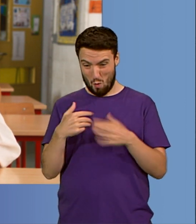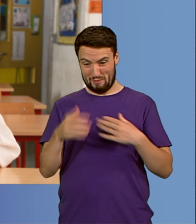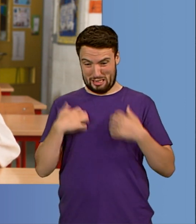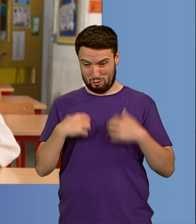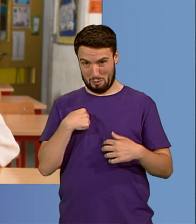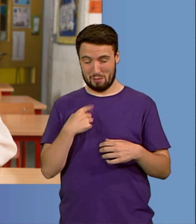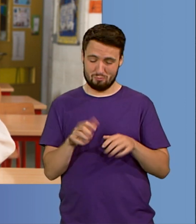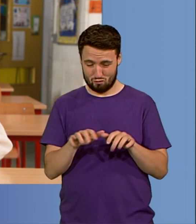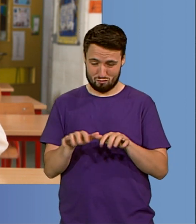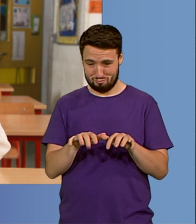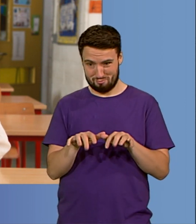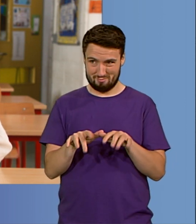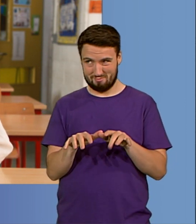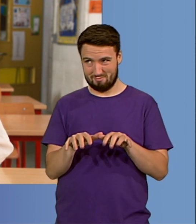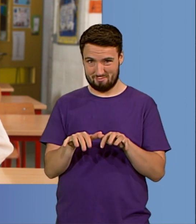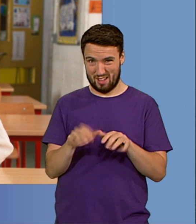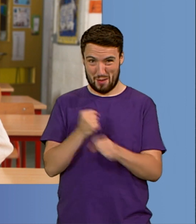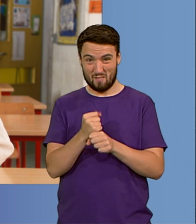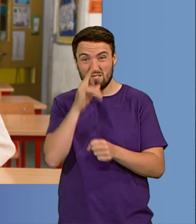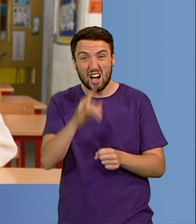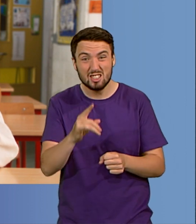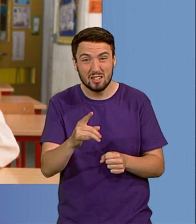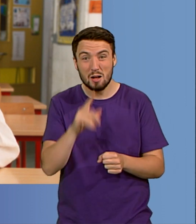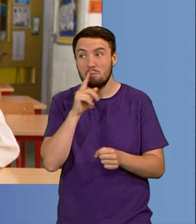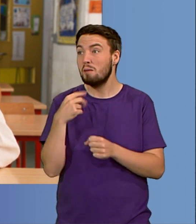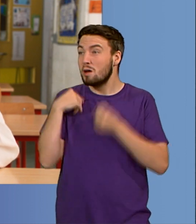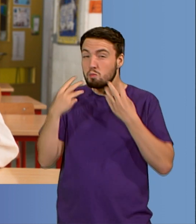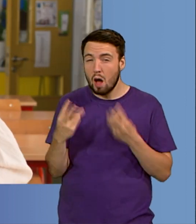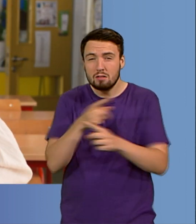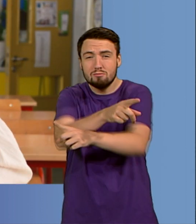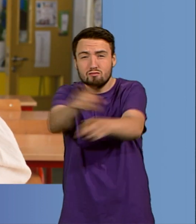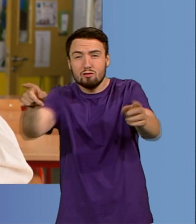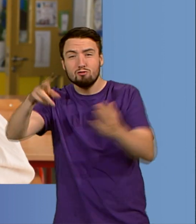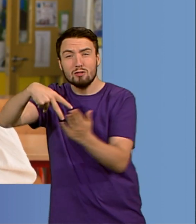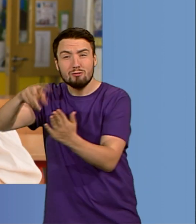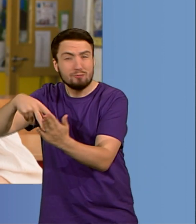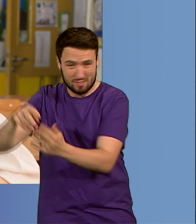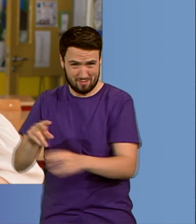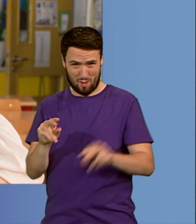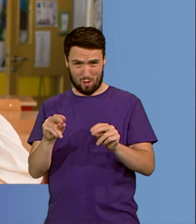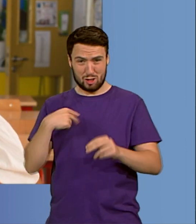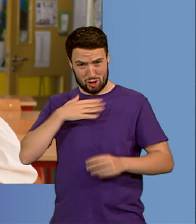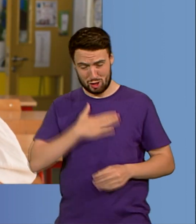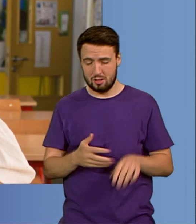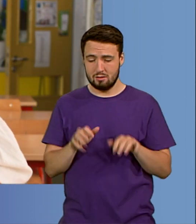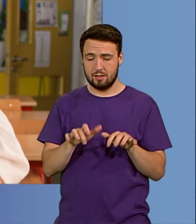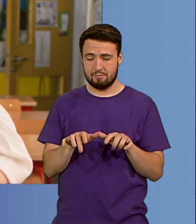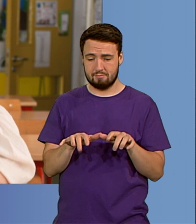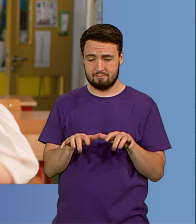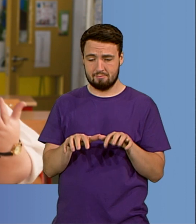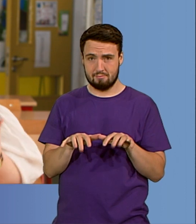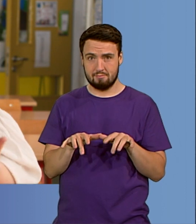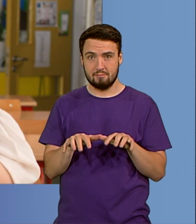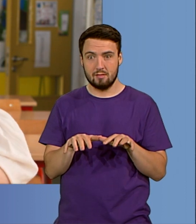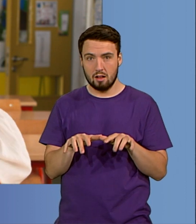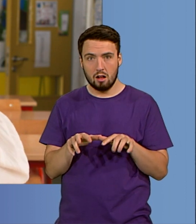never thinking that anybody would read it. And it started this conversation that at the time